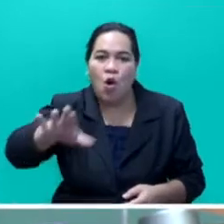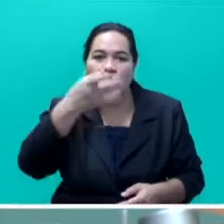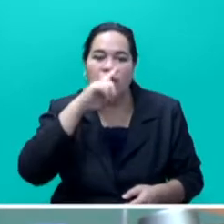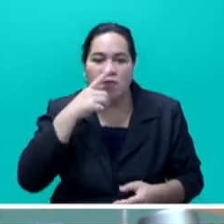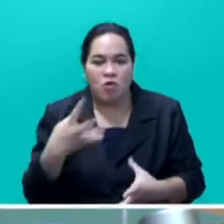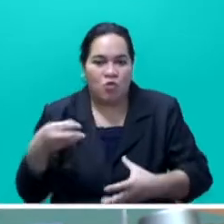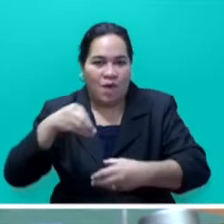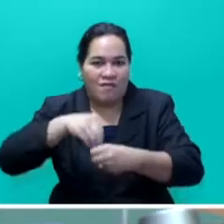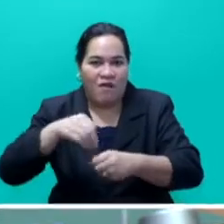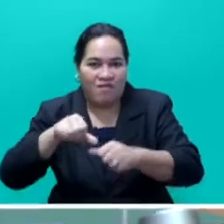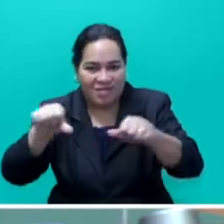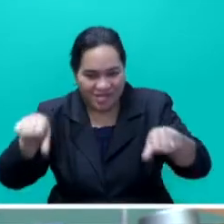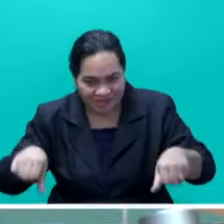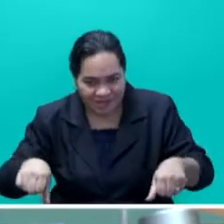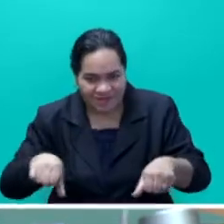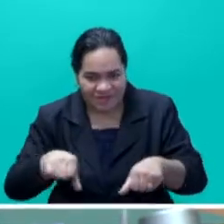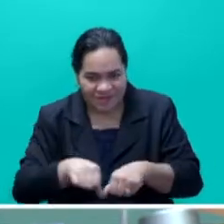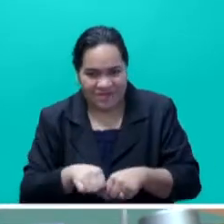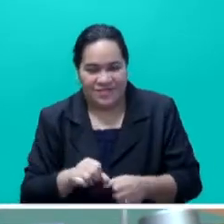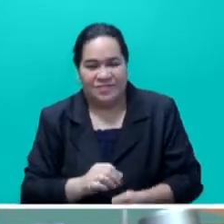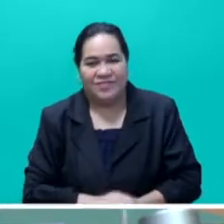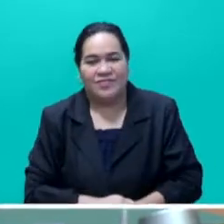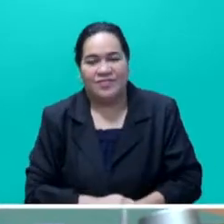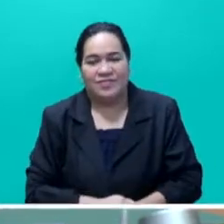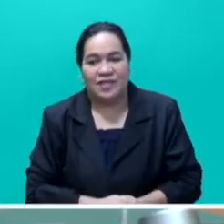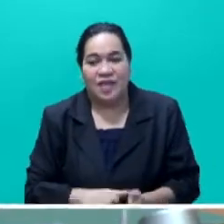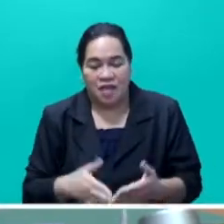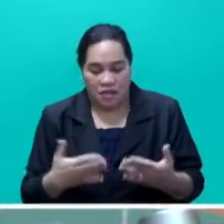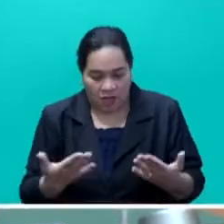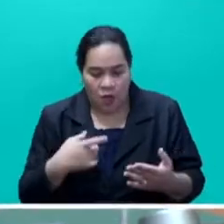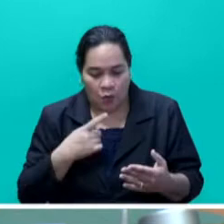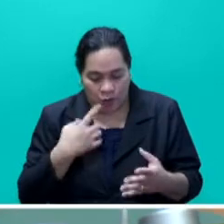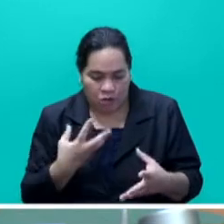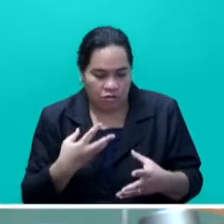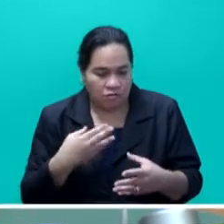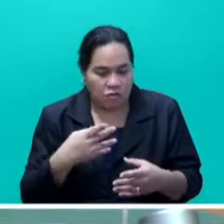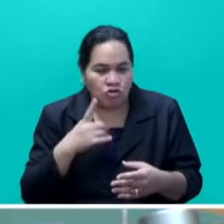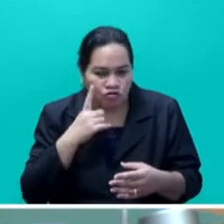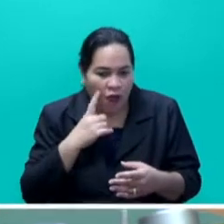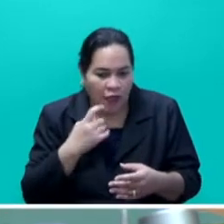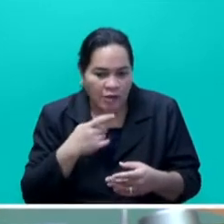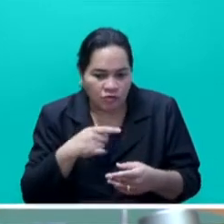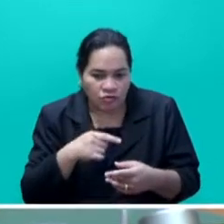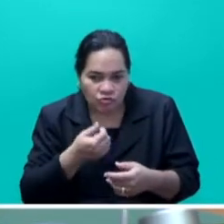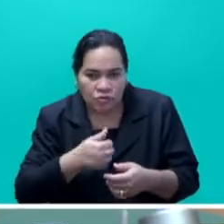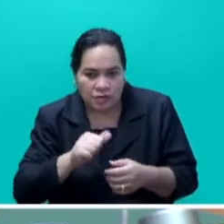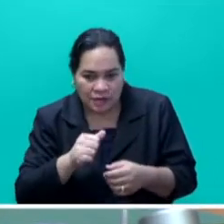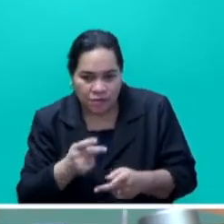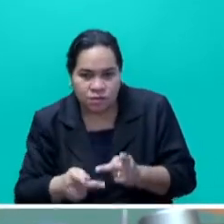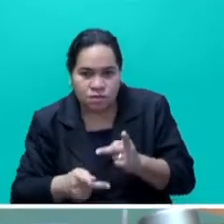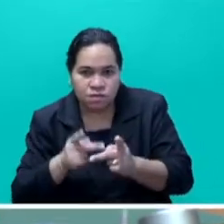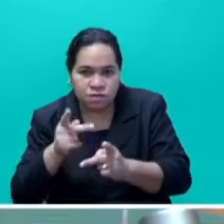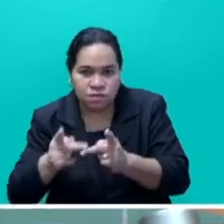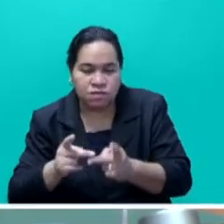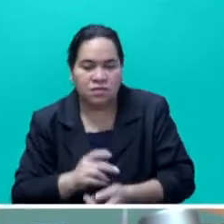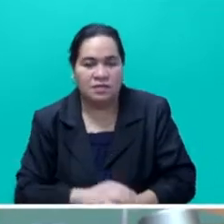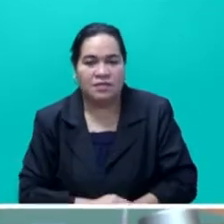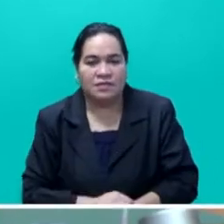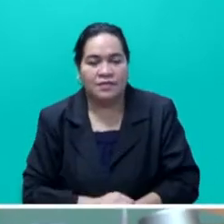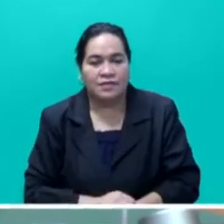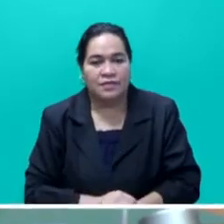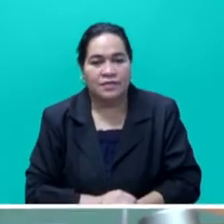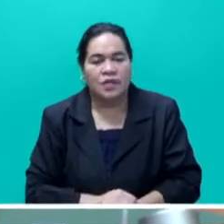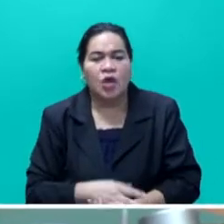growth model that we are now engaging in the agriculture sector. Mr Speaker Sayer, while